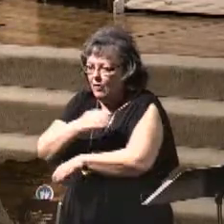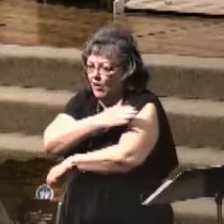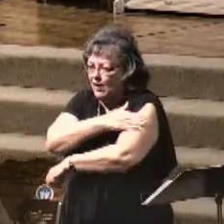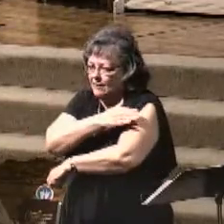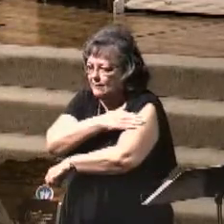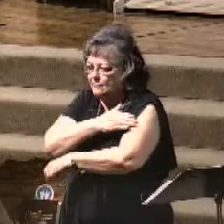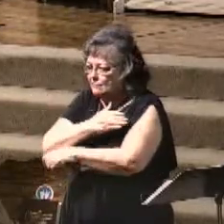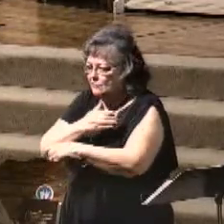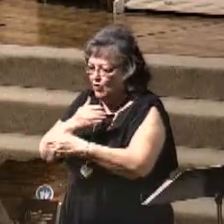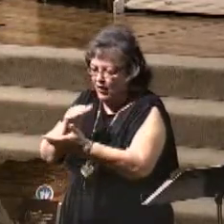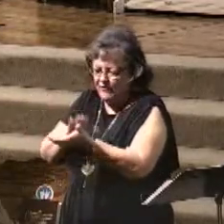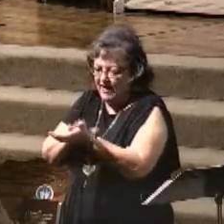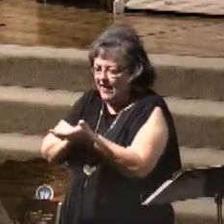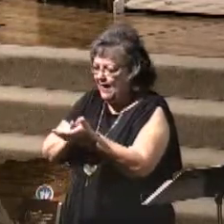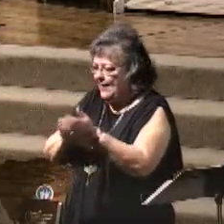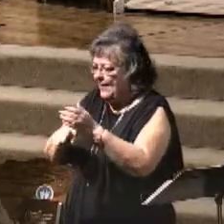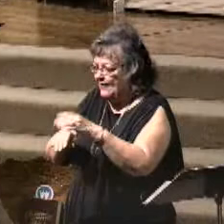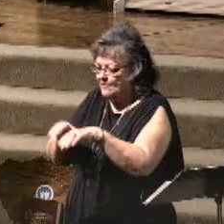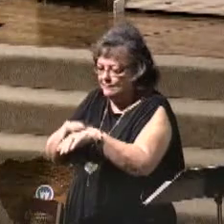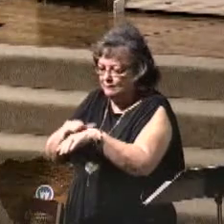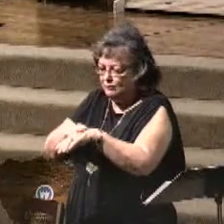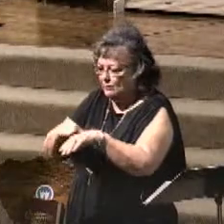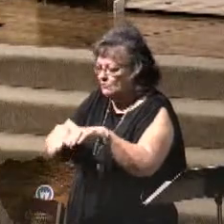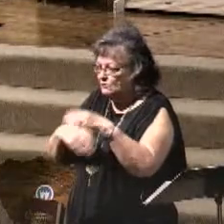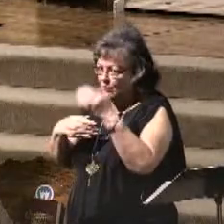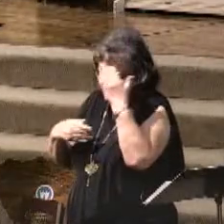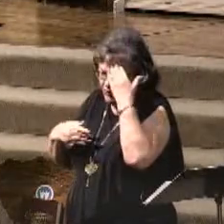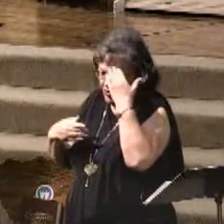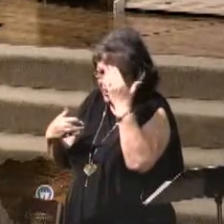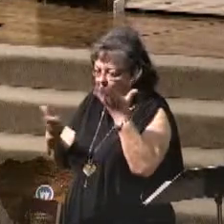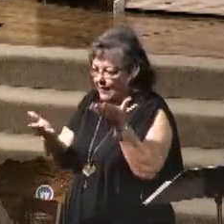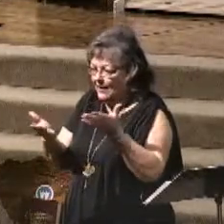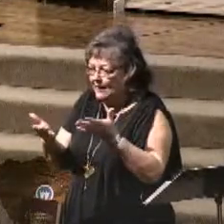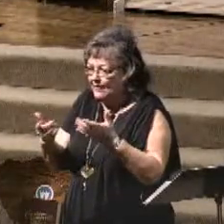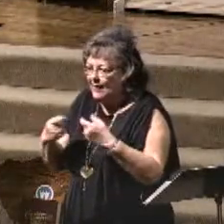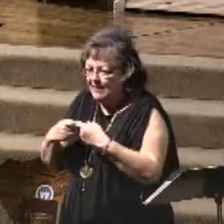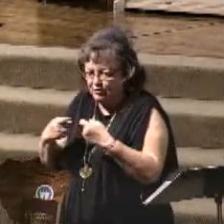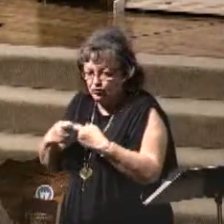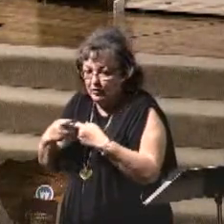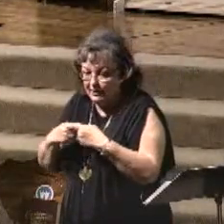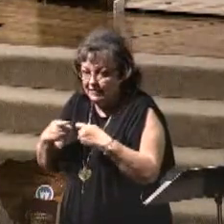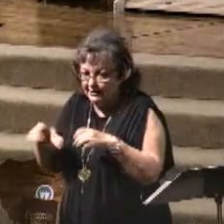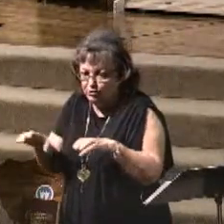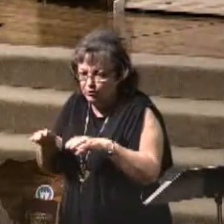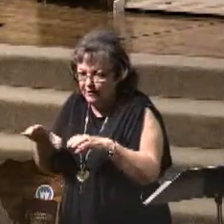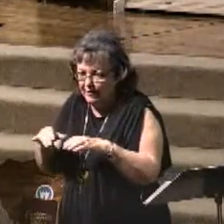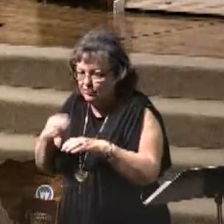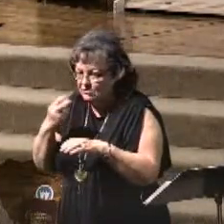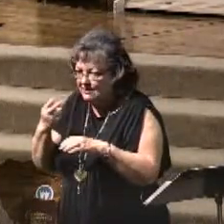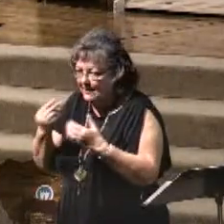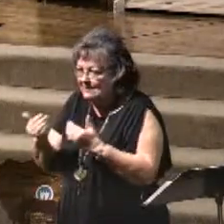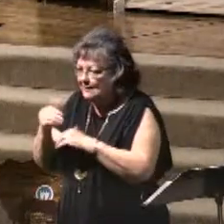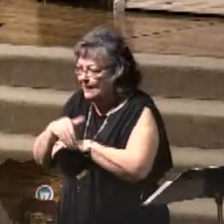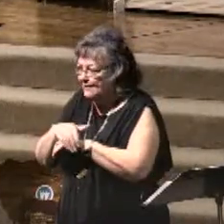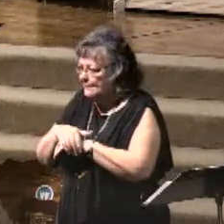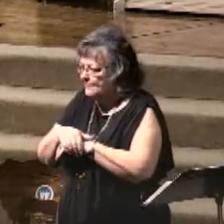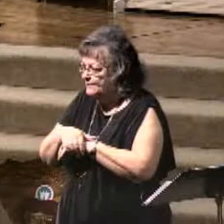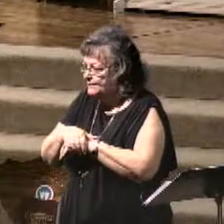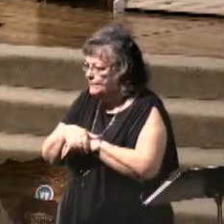the hand or on the forehead and electronically do that. You'll see that tonight. But